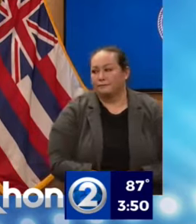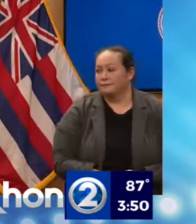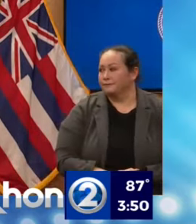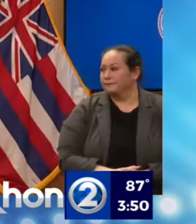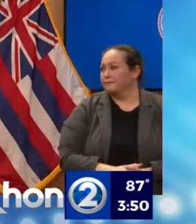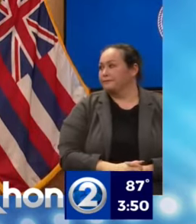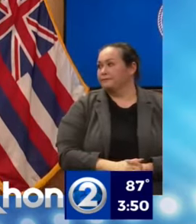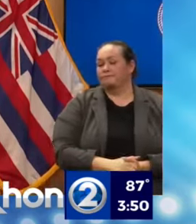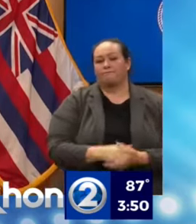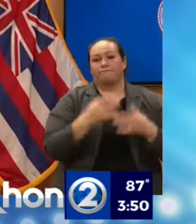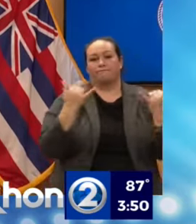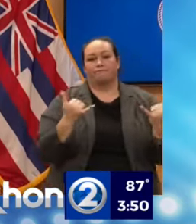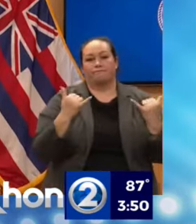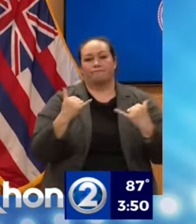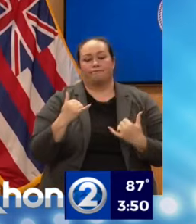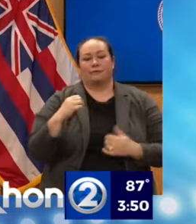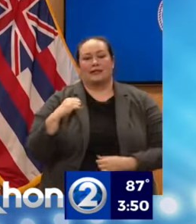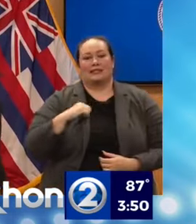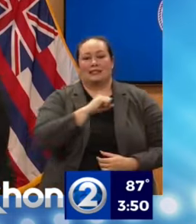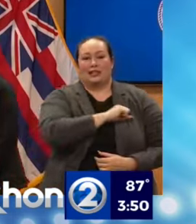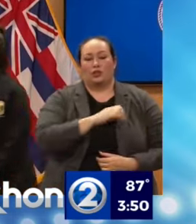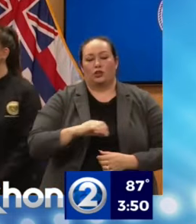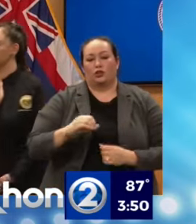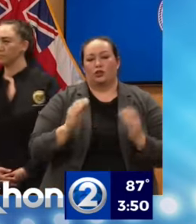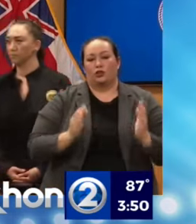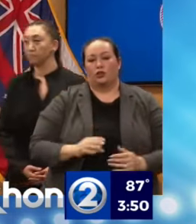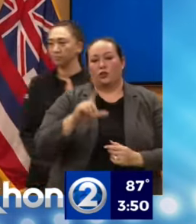We'd now like to bring up Senator Lynn DeCoyt.